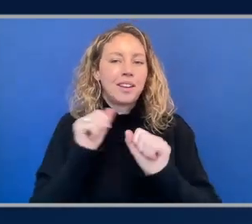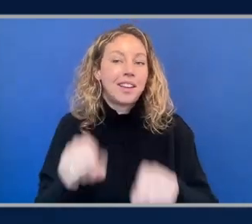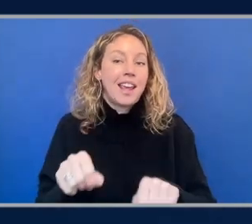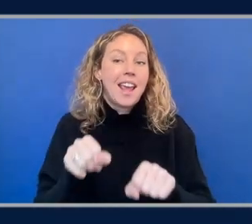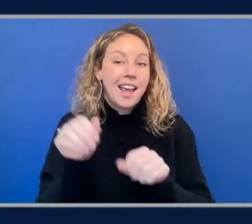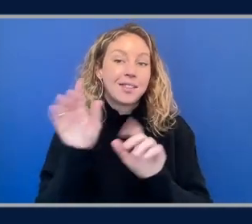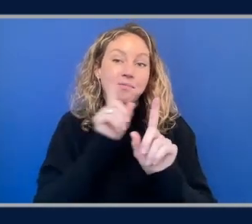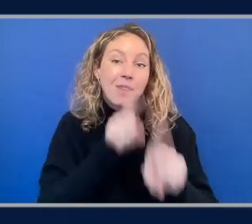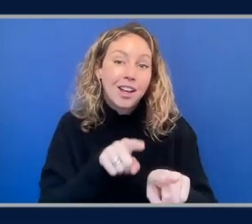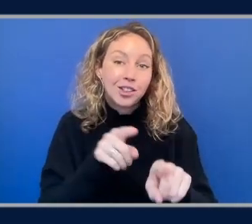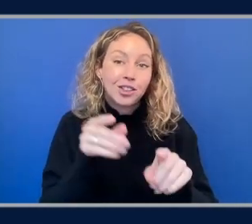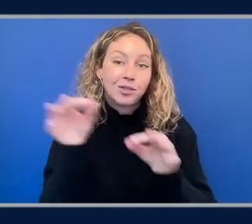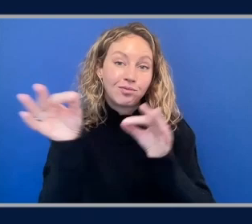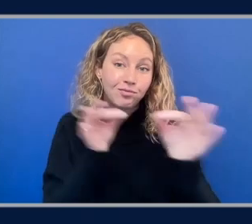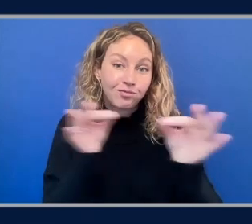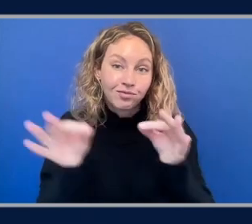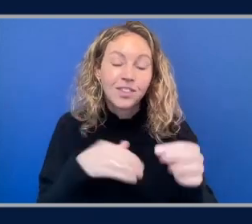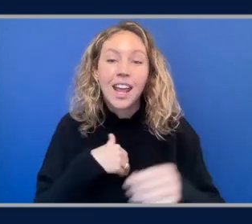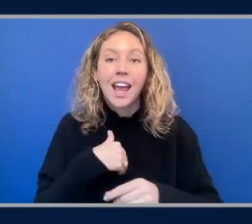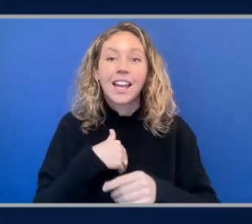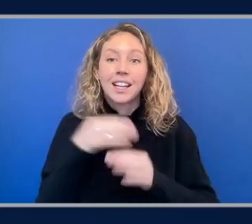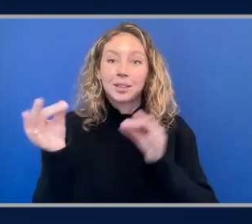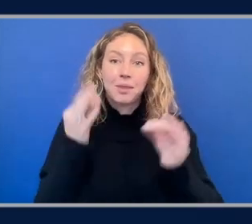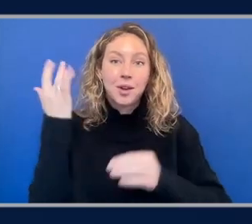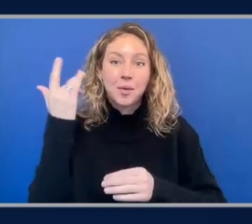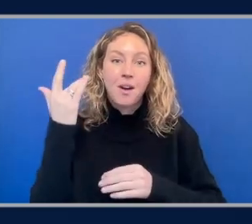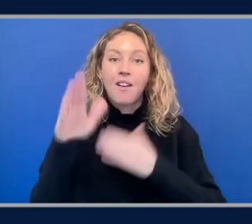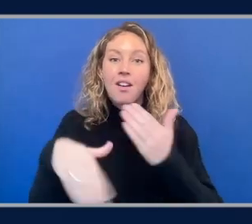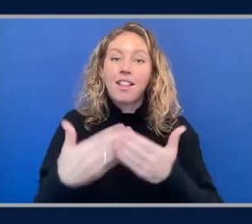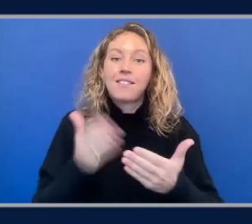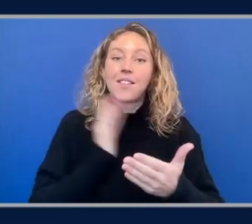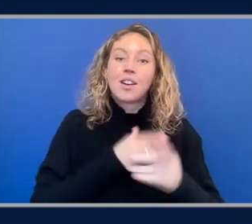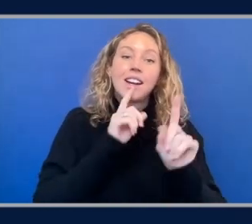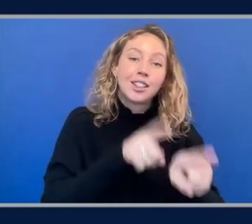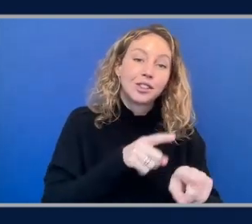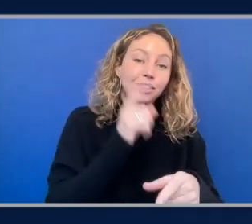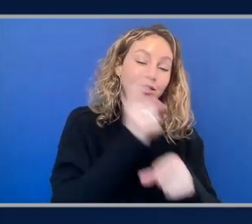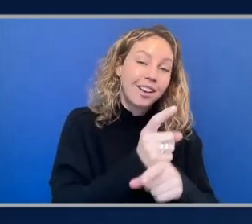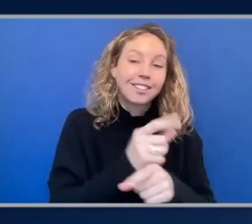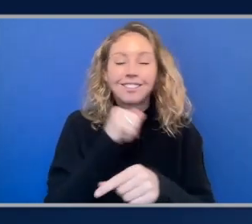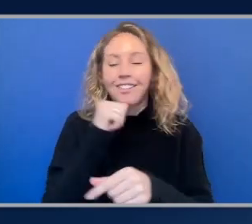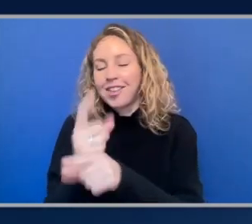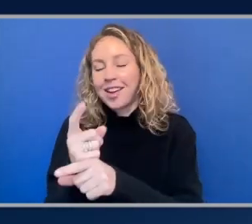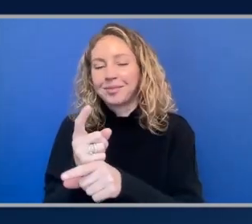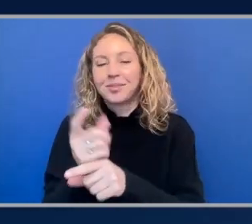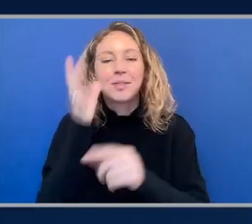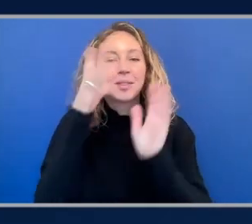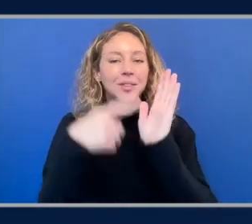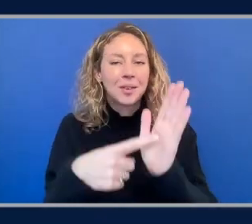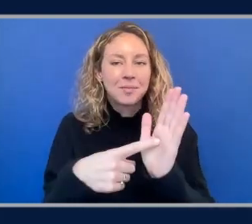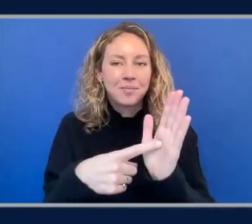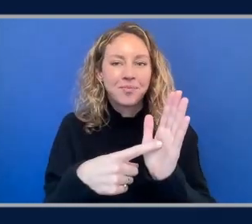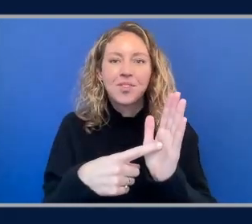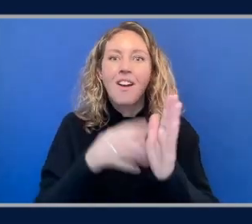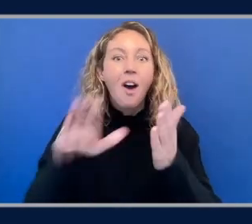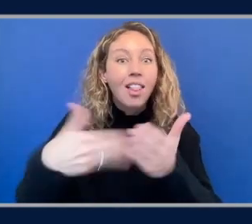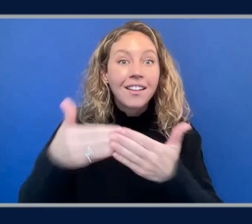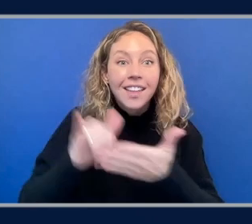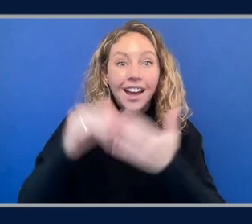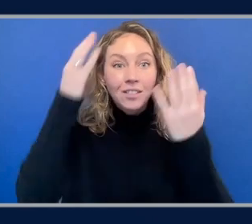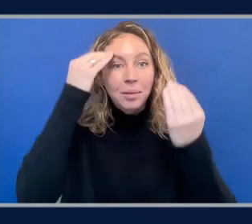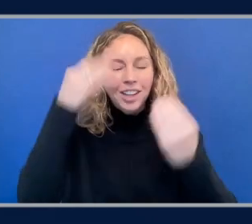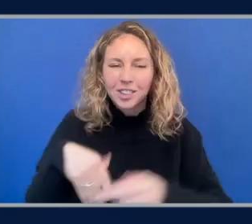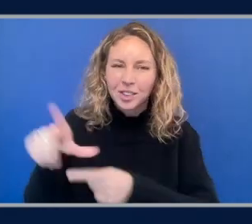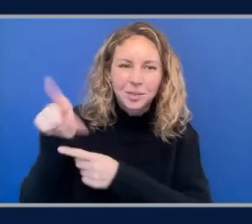through and justify why the answers are correct and incorrect. Yes. Let's do it. Okay. Let's do it. All in 20 minutes. All in 20 minutes.